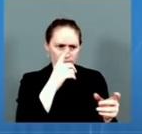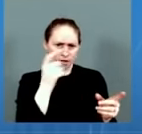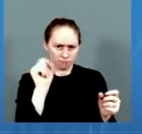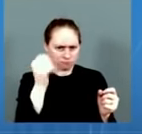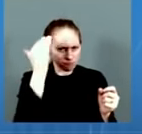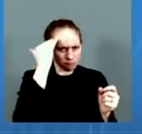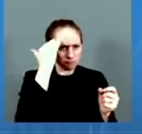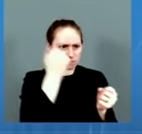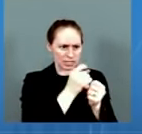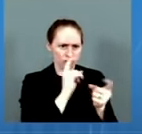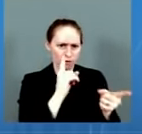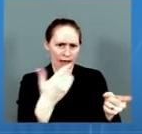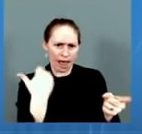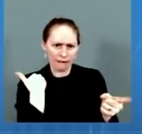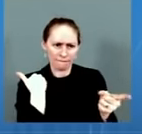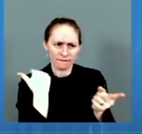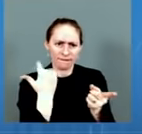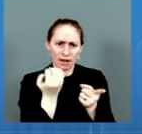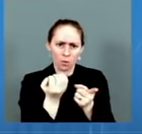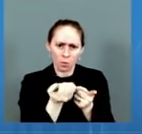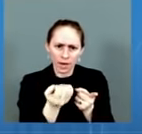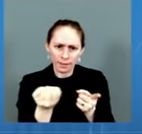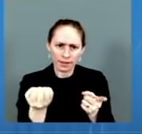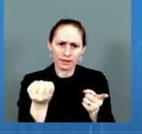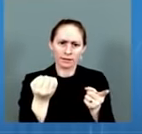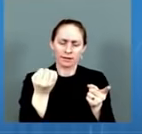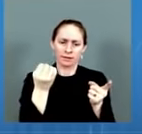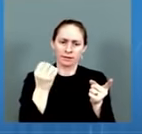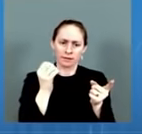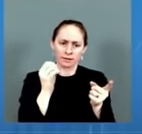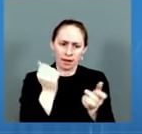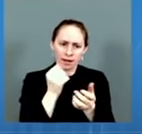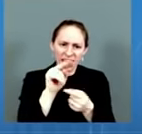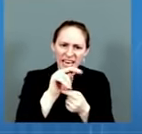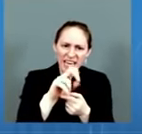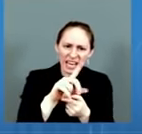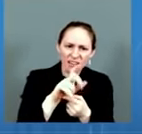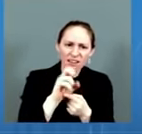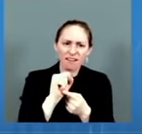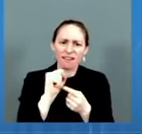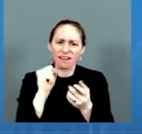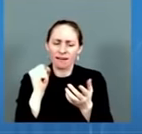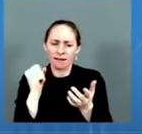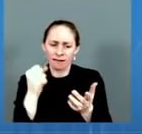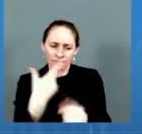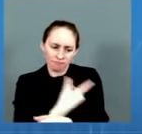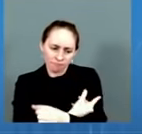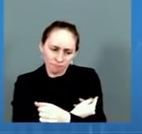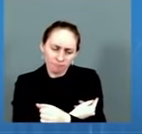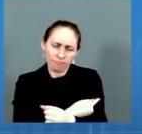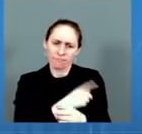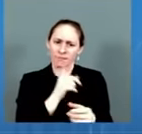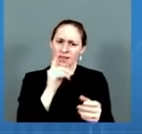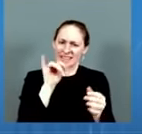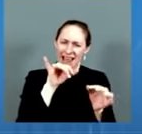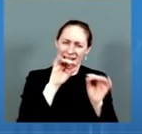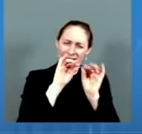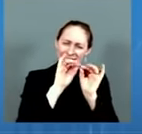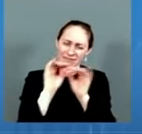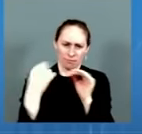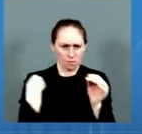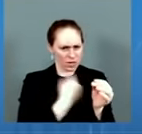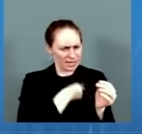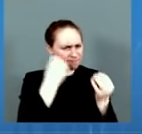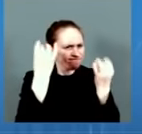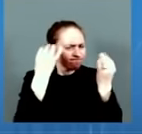to support with the needles and syringes needed to do just that. Next question, please. Let's go